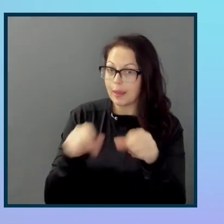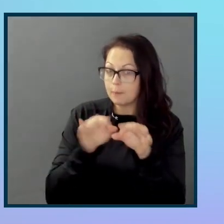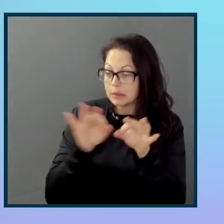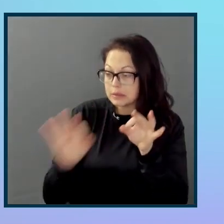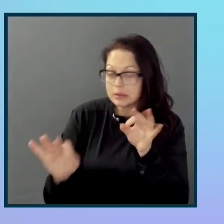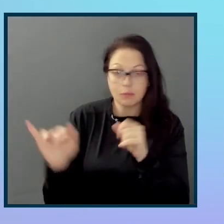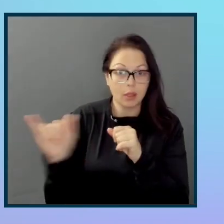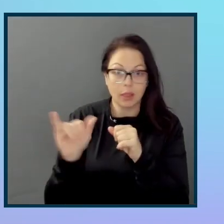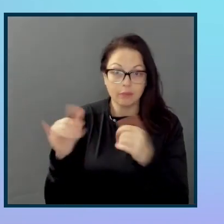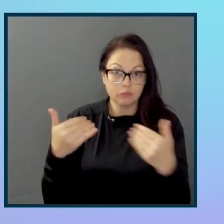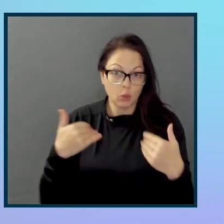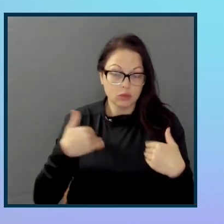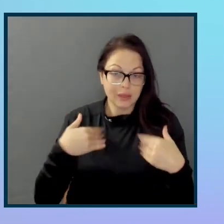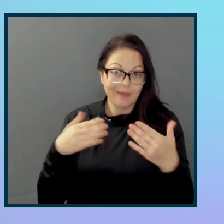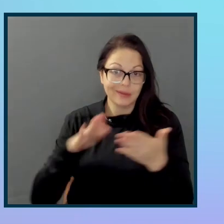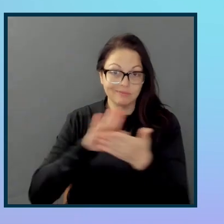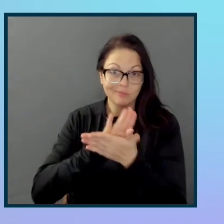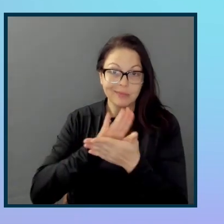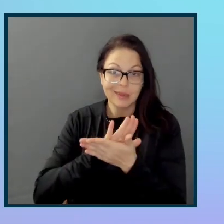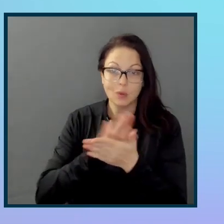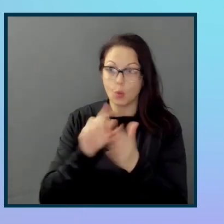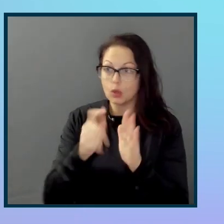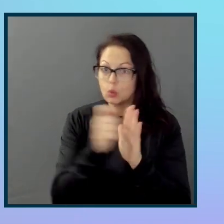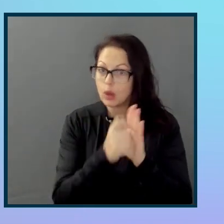a piece of paper where you write down people's names.